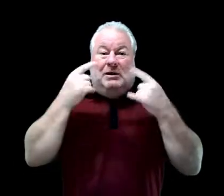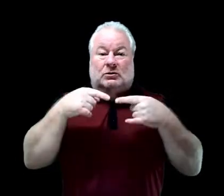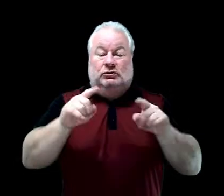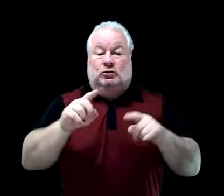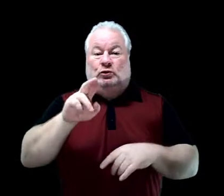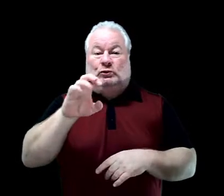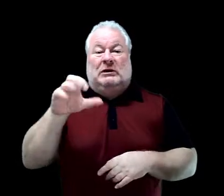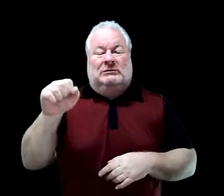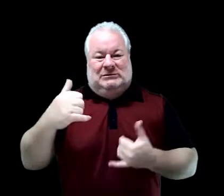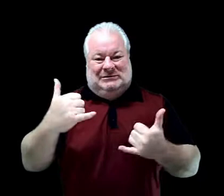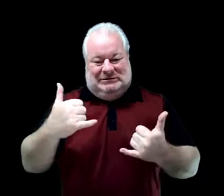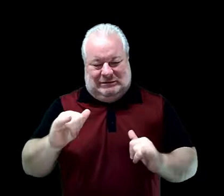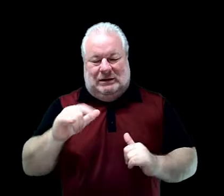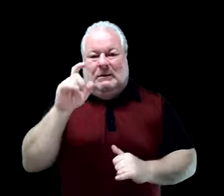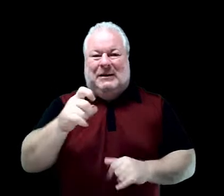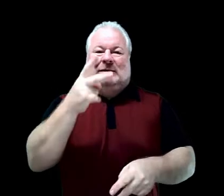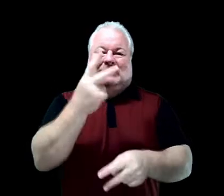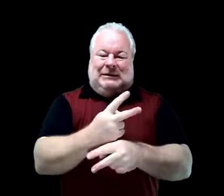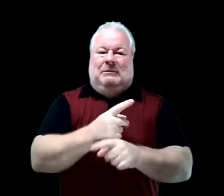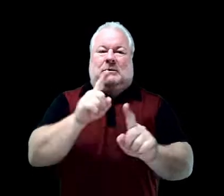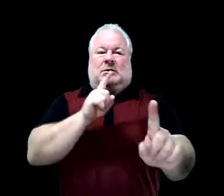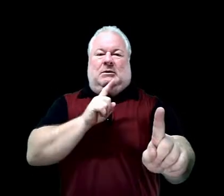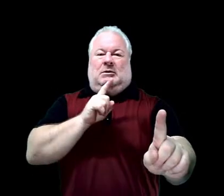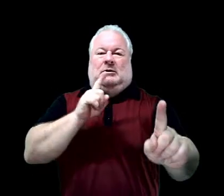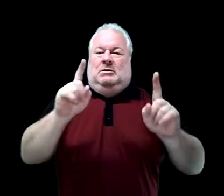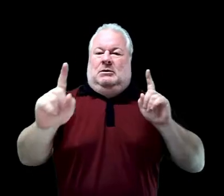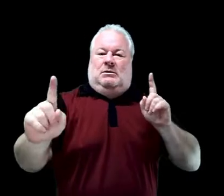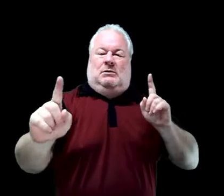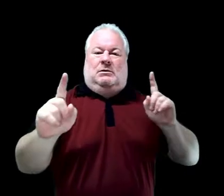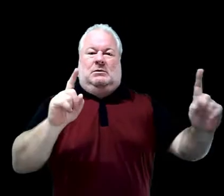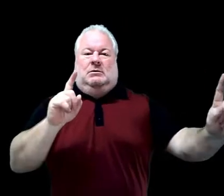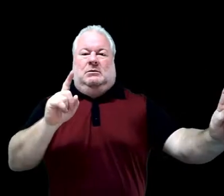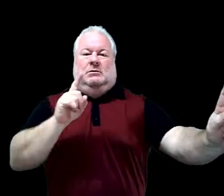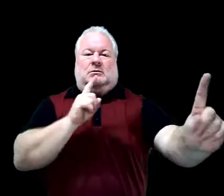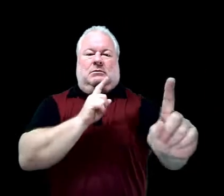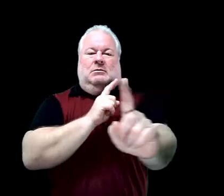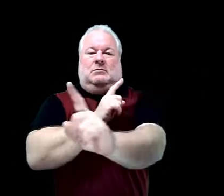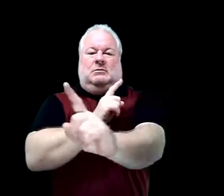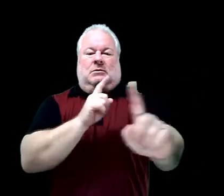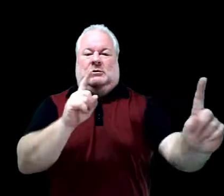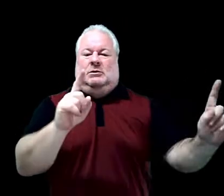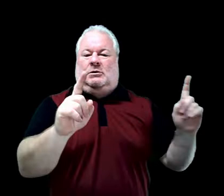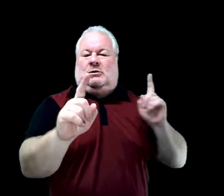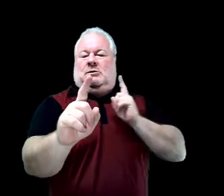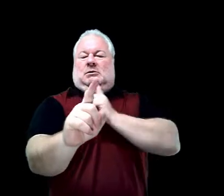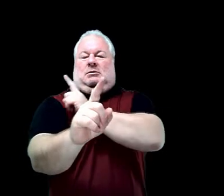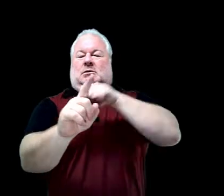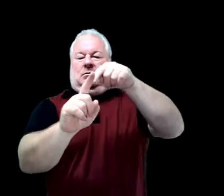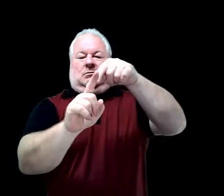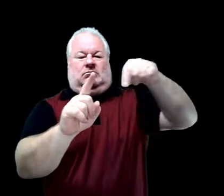mask during recess, you still must keep your six feet of social